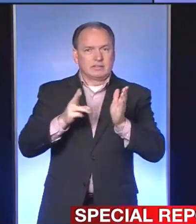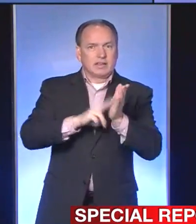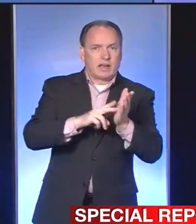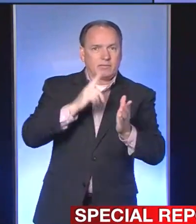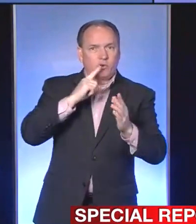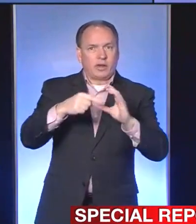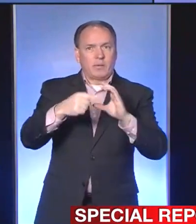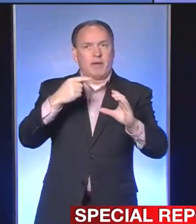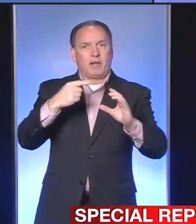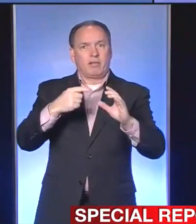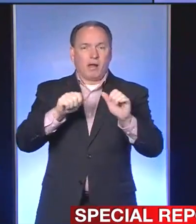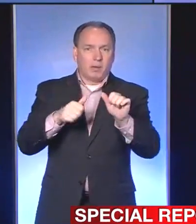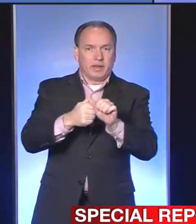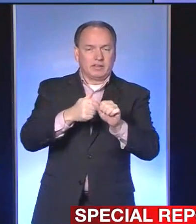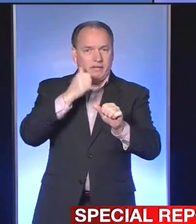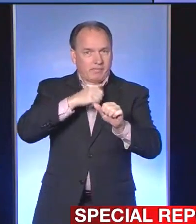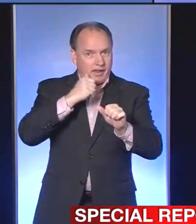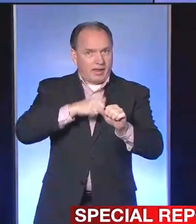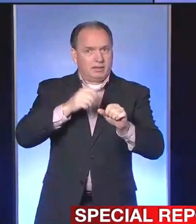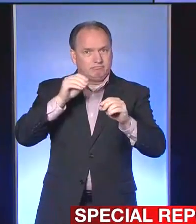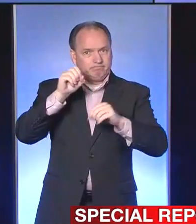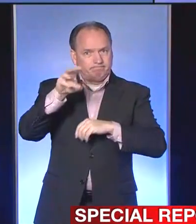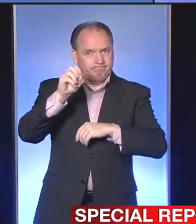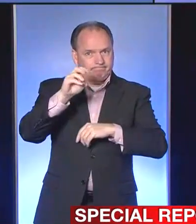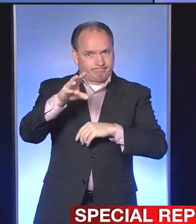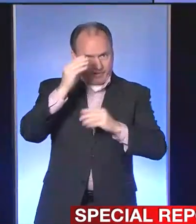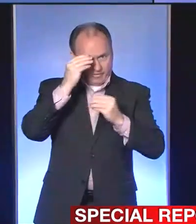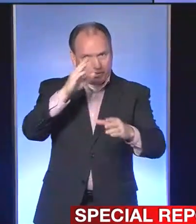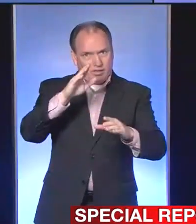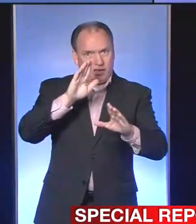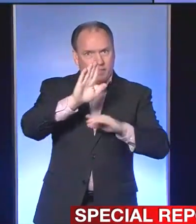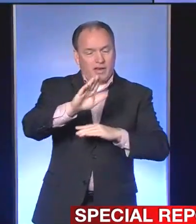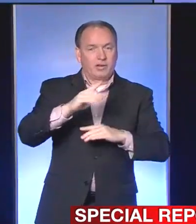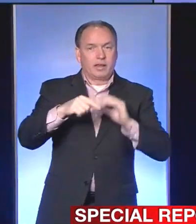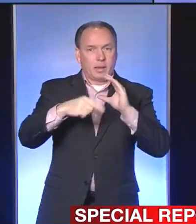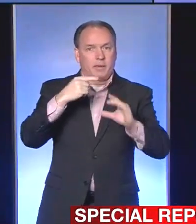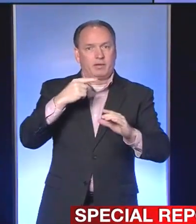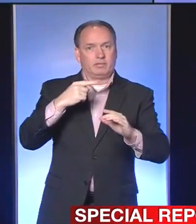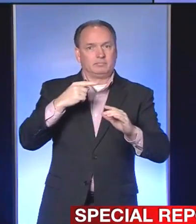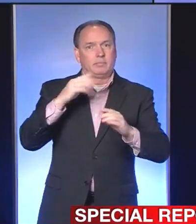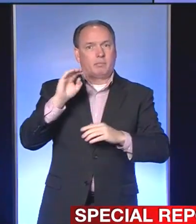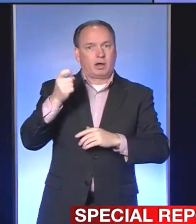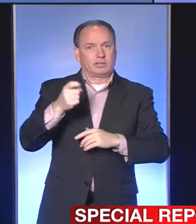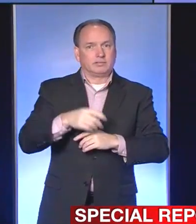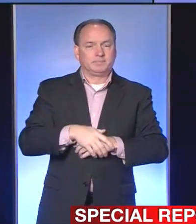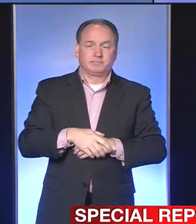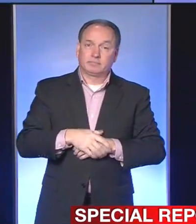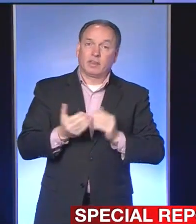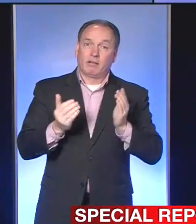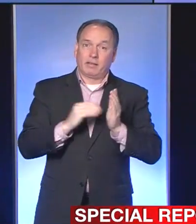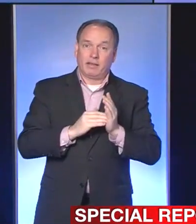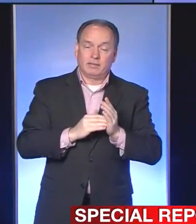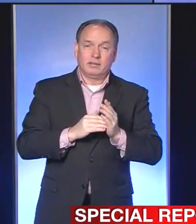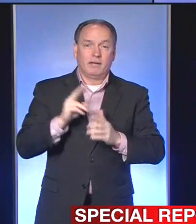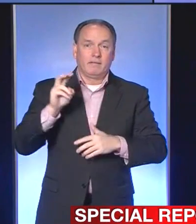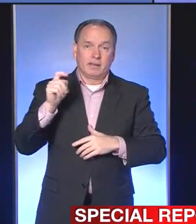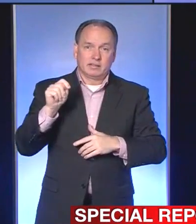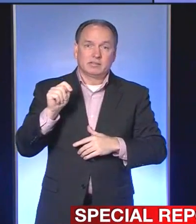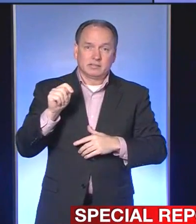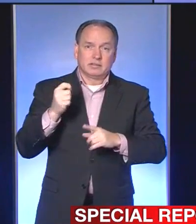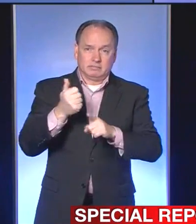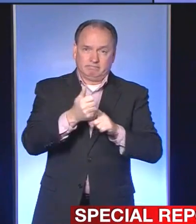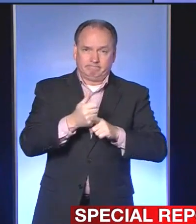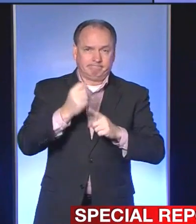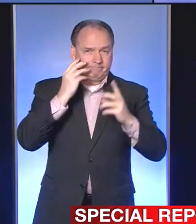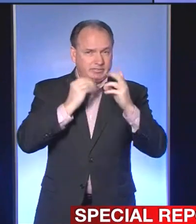email updates to receive this information right in their email mailbox. Again, veterans experiencing